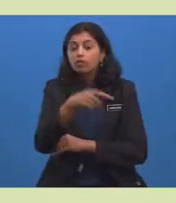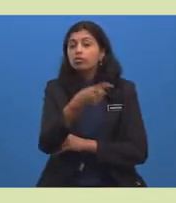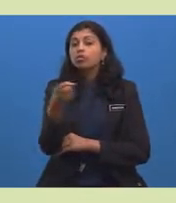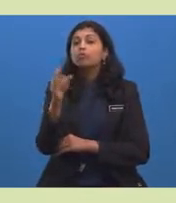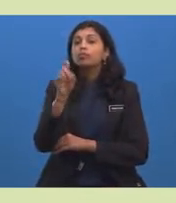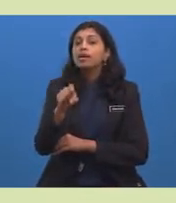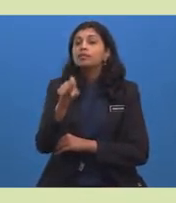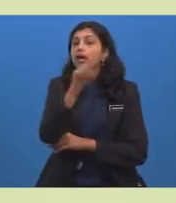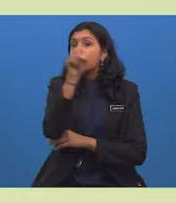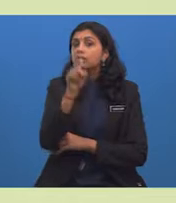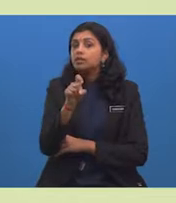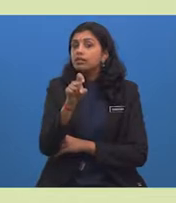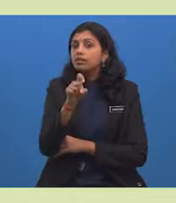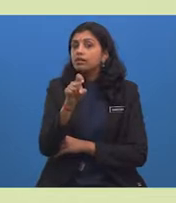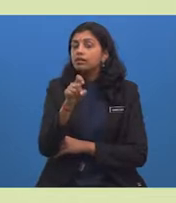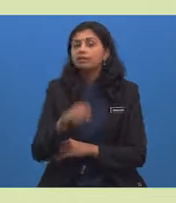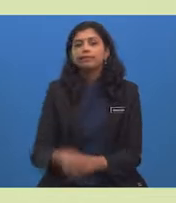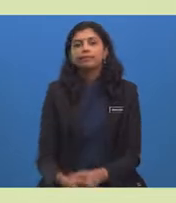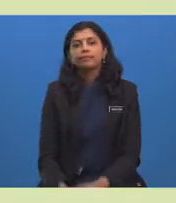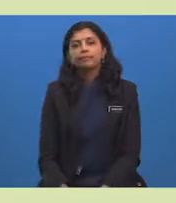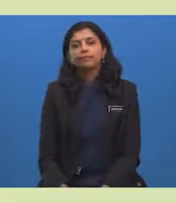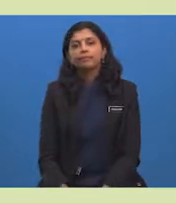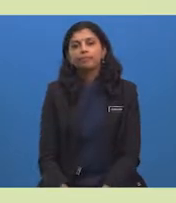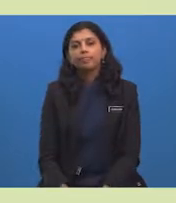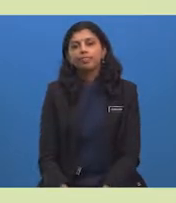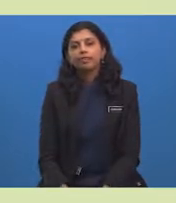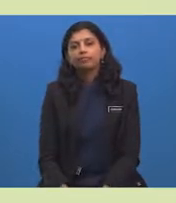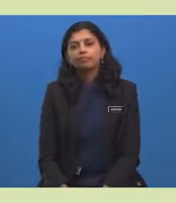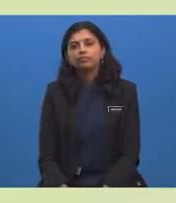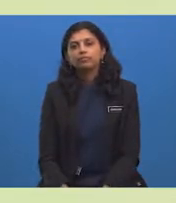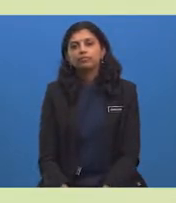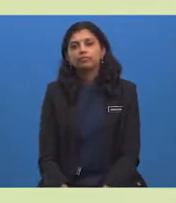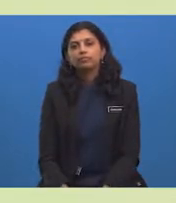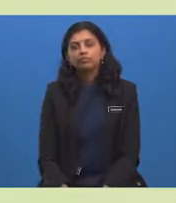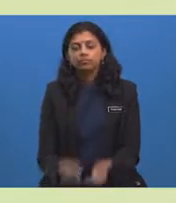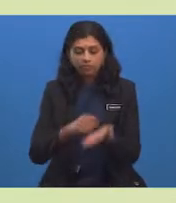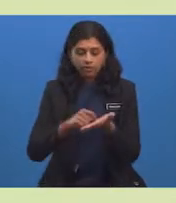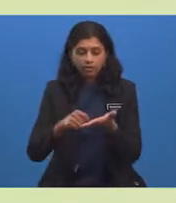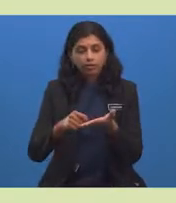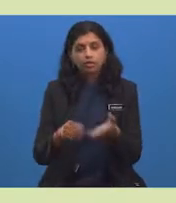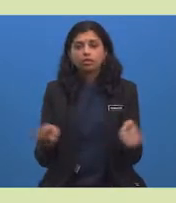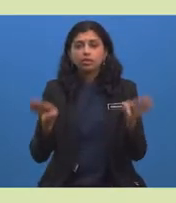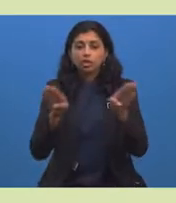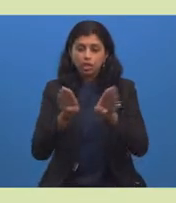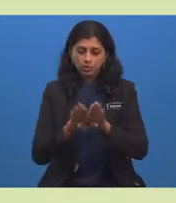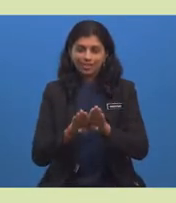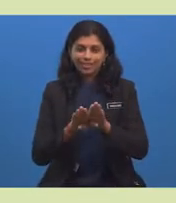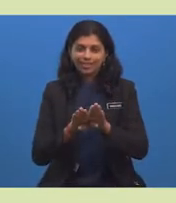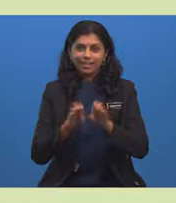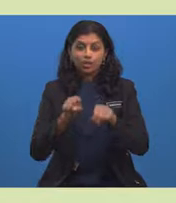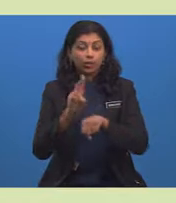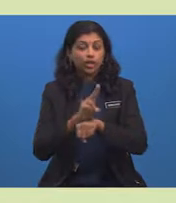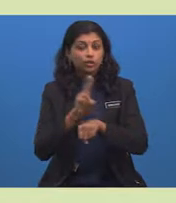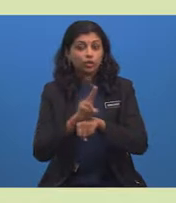10. the third paragraph, ask the question that you are supposed to. 10.